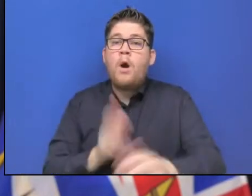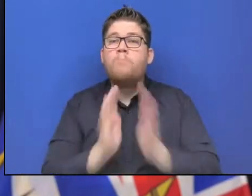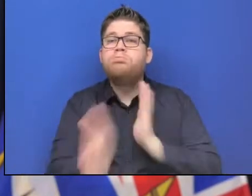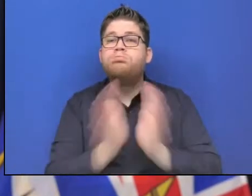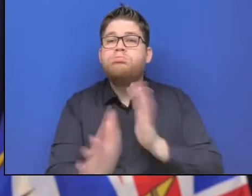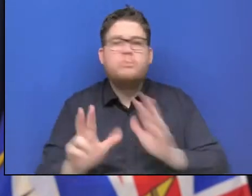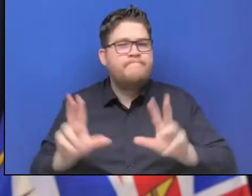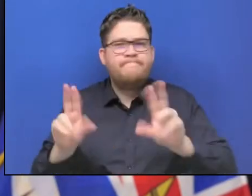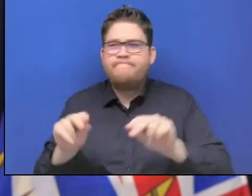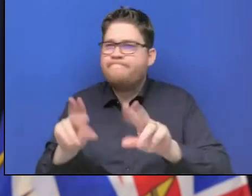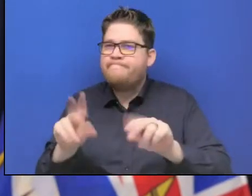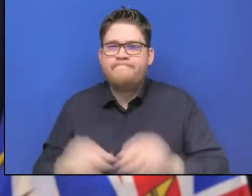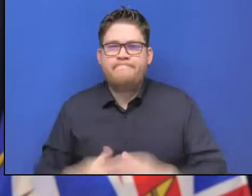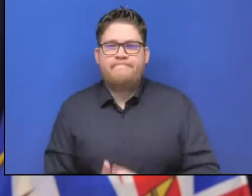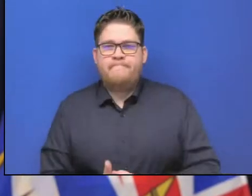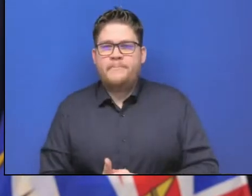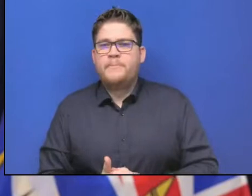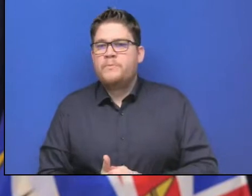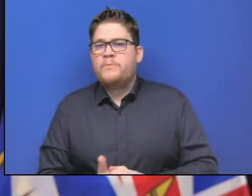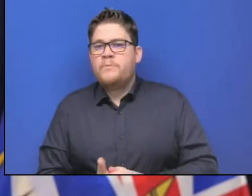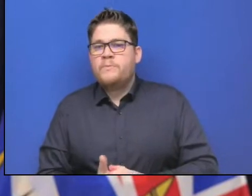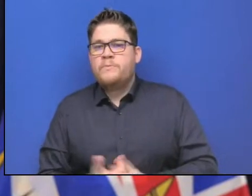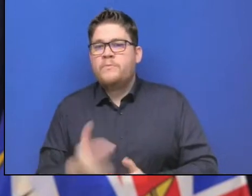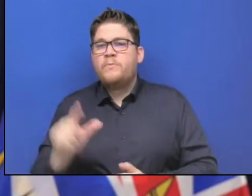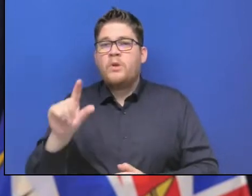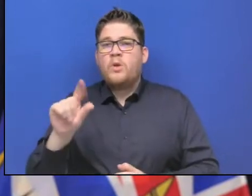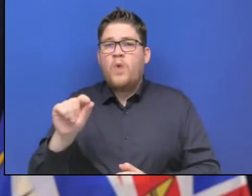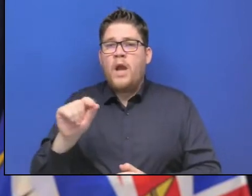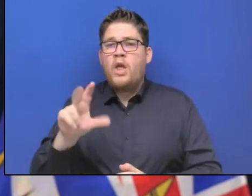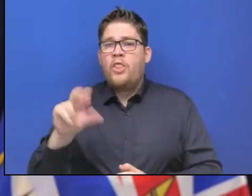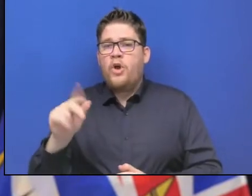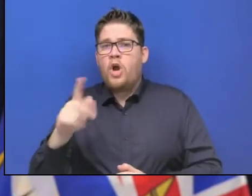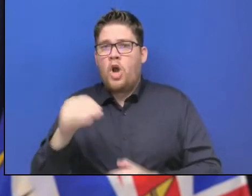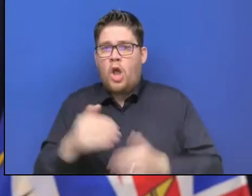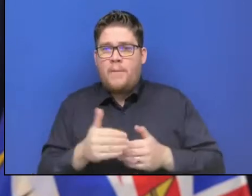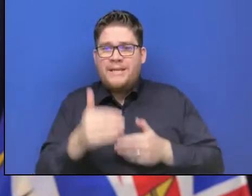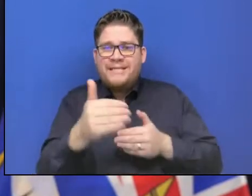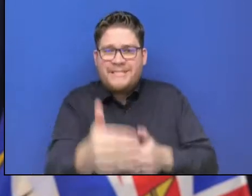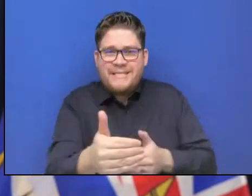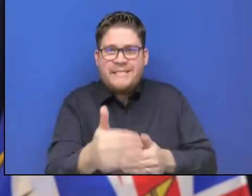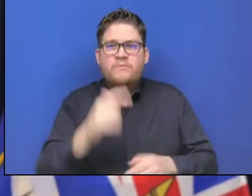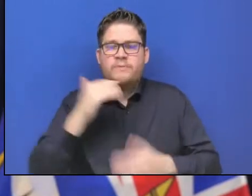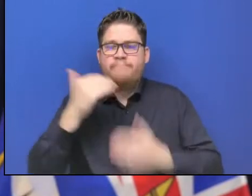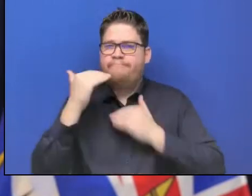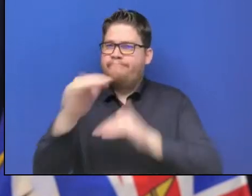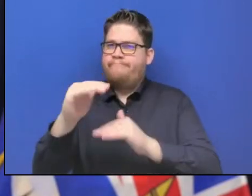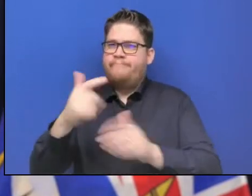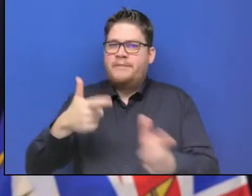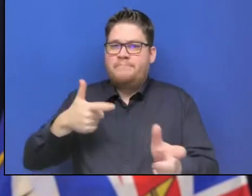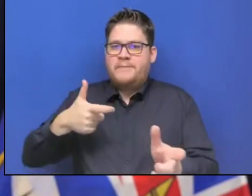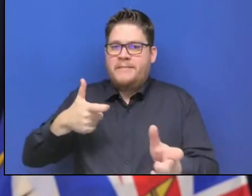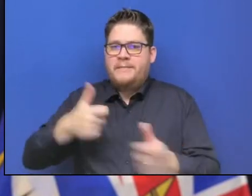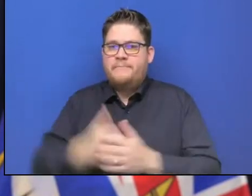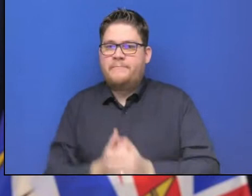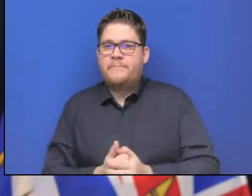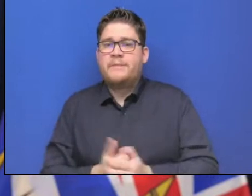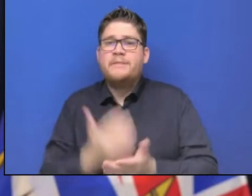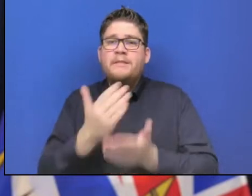kilometers in length, where the highway will have to have reduced speeds and only one lane in each direction will be possible.